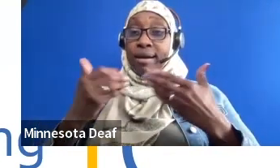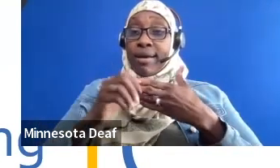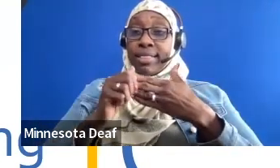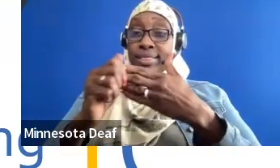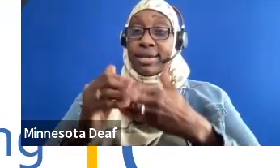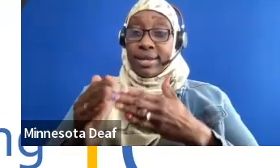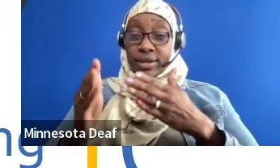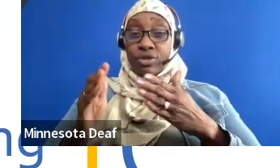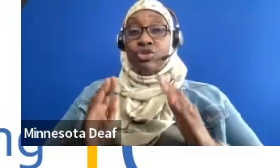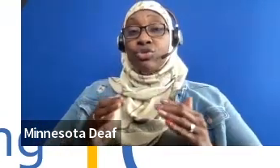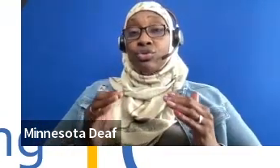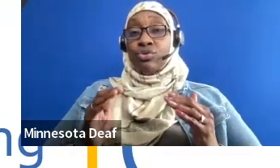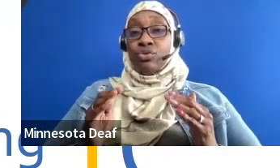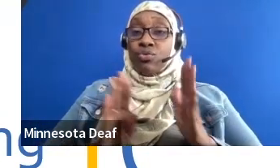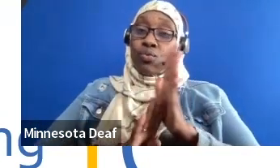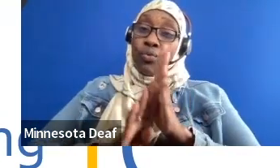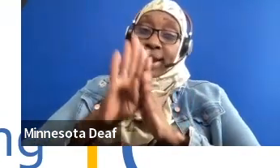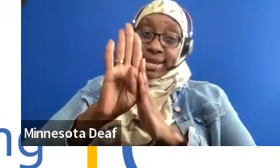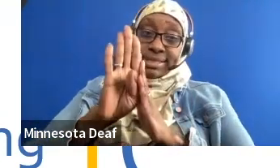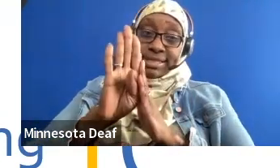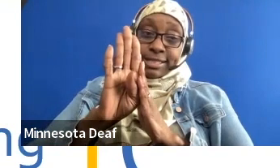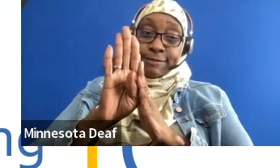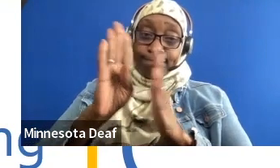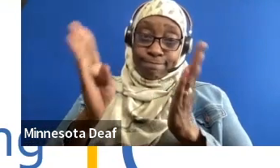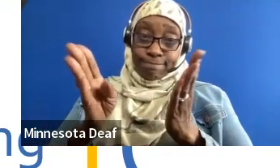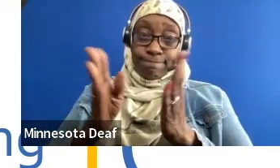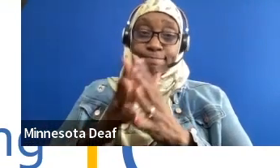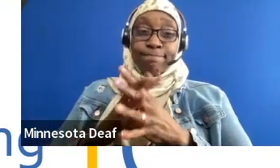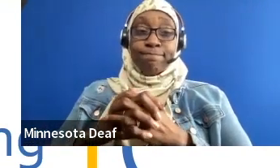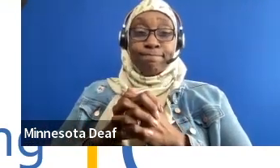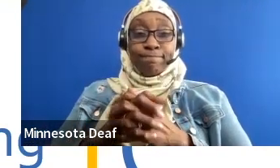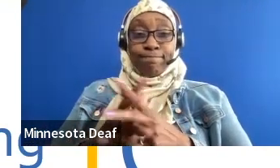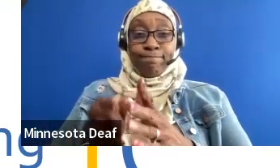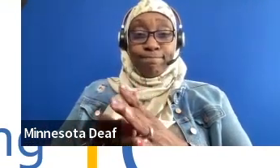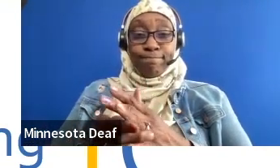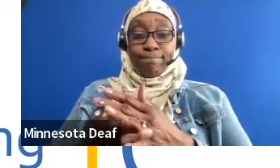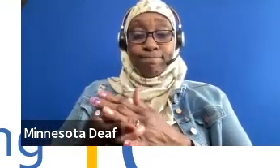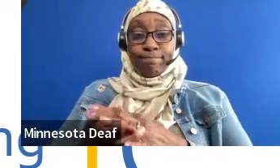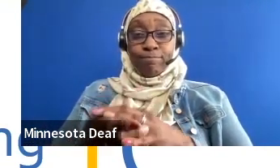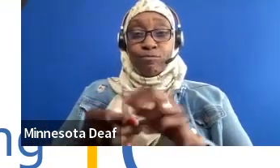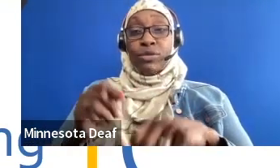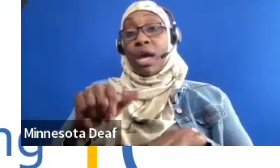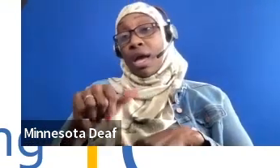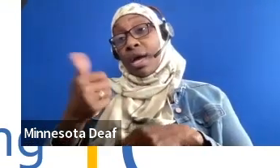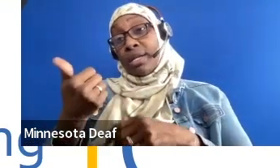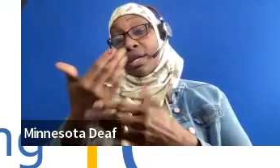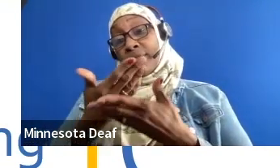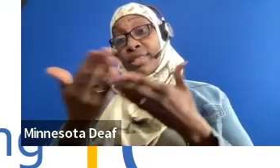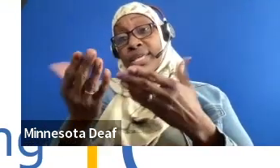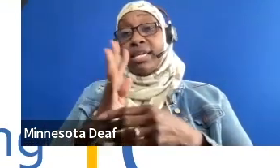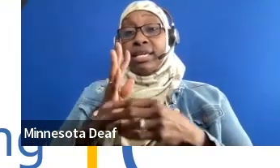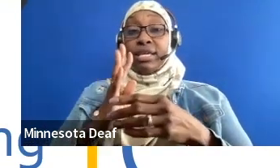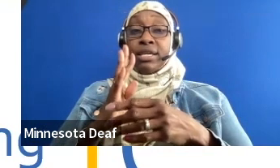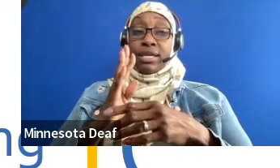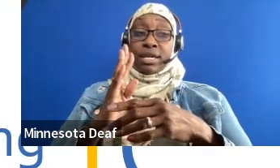discussions, and social events. One other really cool thing, we don't talk about it in any of the videos, but we bring in a lot of outside partners and organizations.